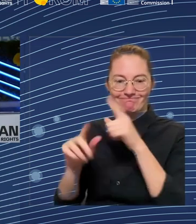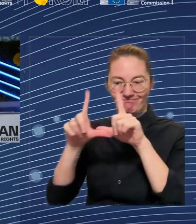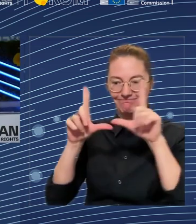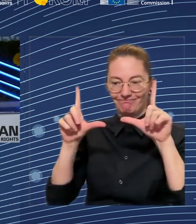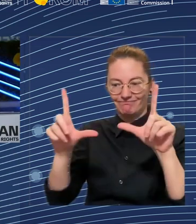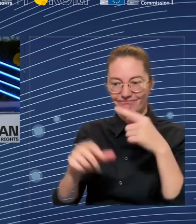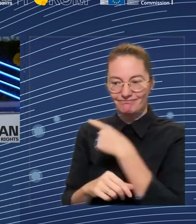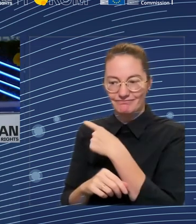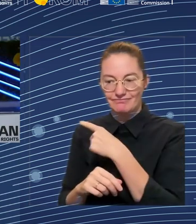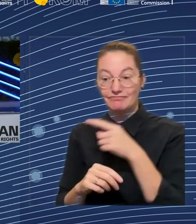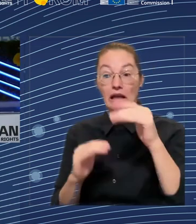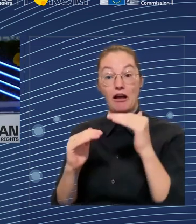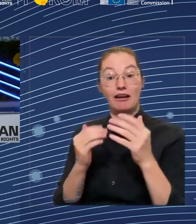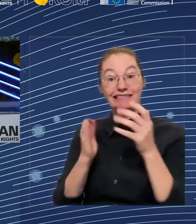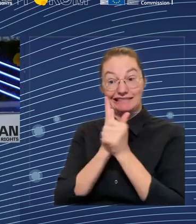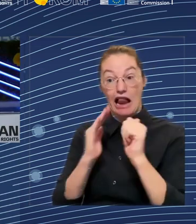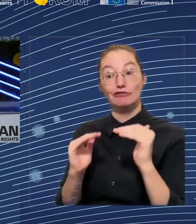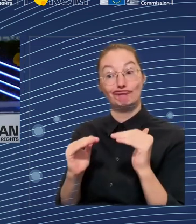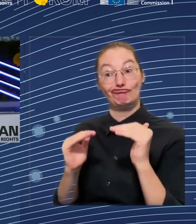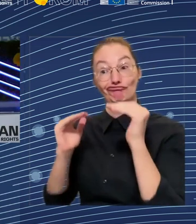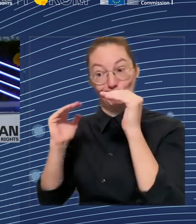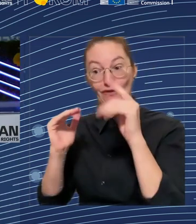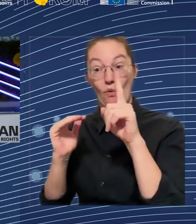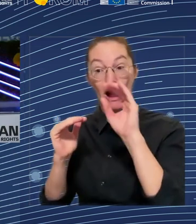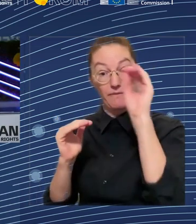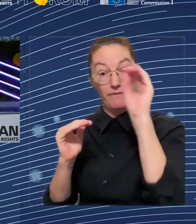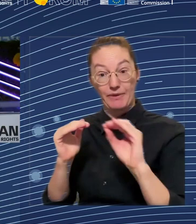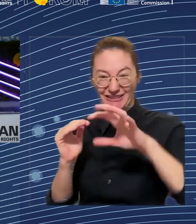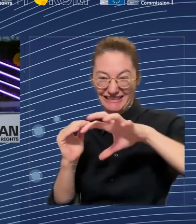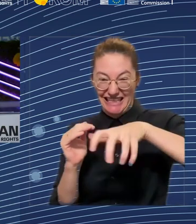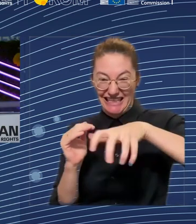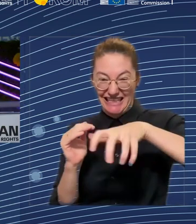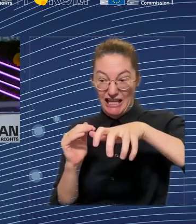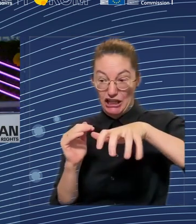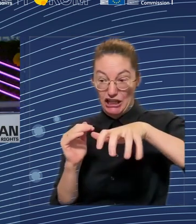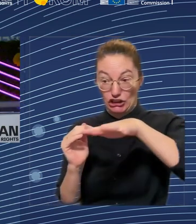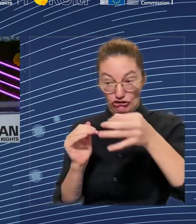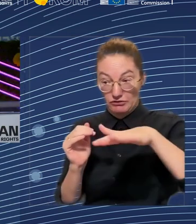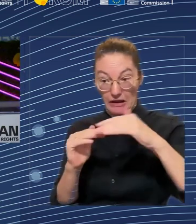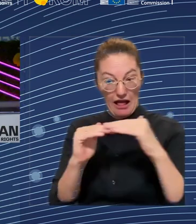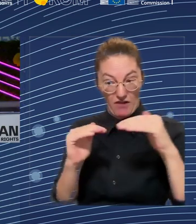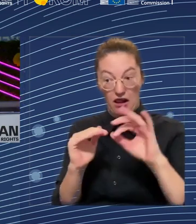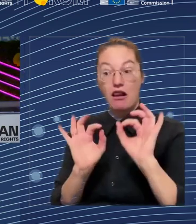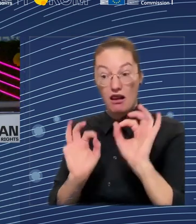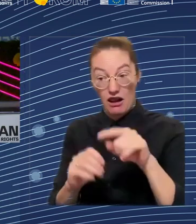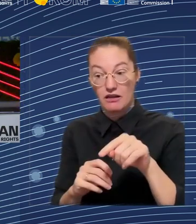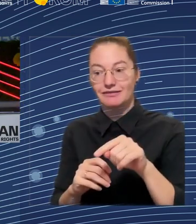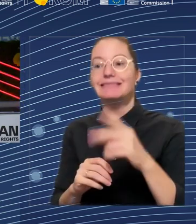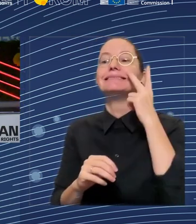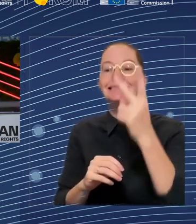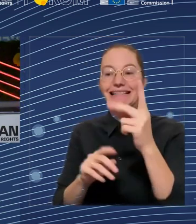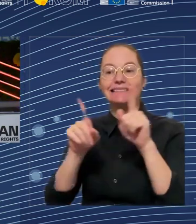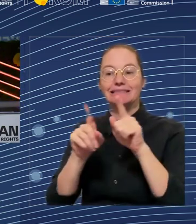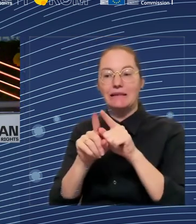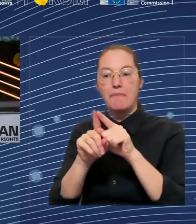EU Pact for Skills. By now, there have been developed 18 sectoral partnerships. They bring together for